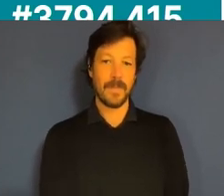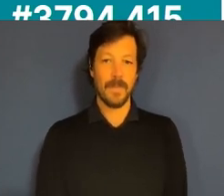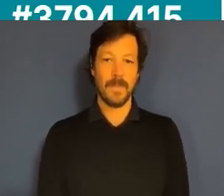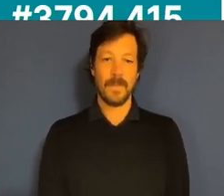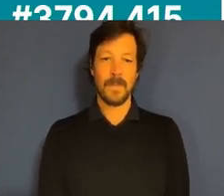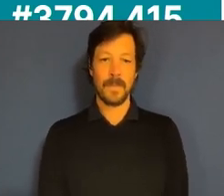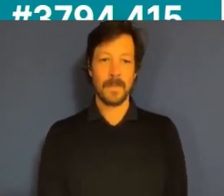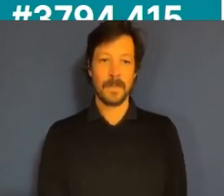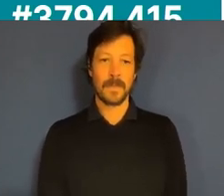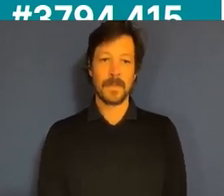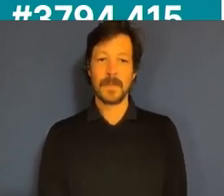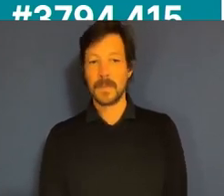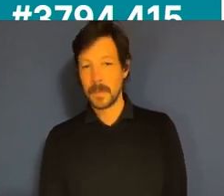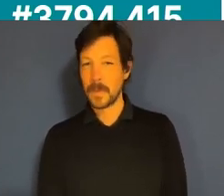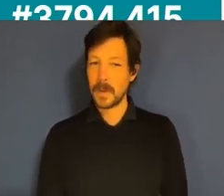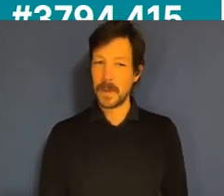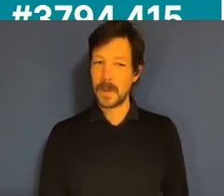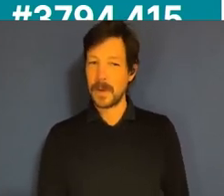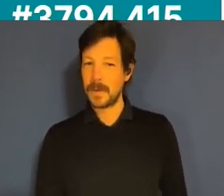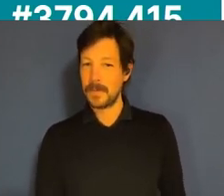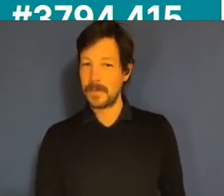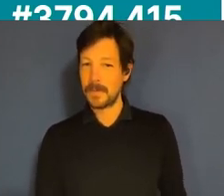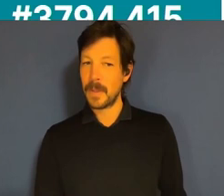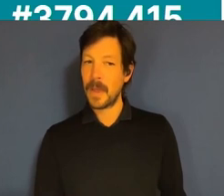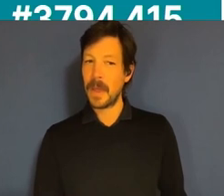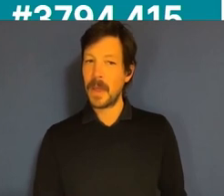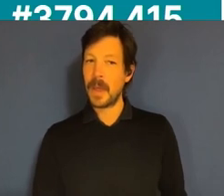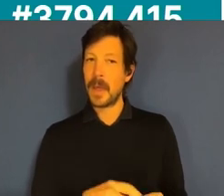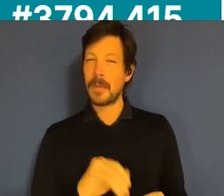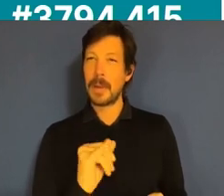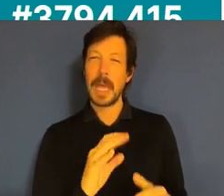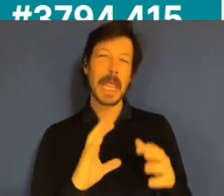I think this might be closely correlated to the question about the age of the APS.